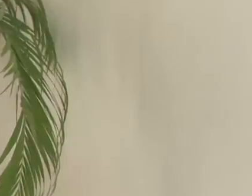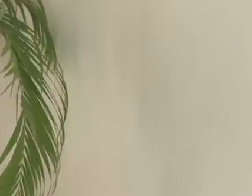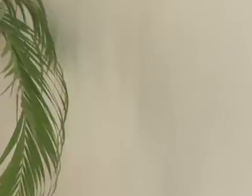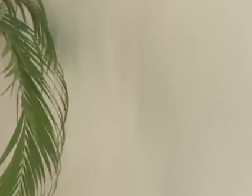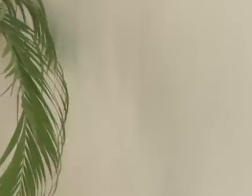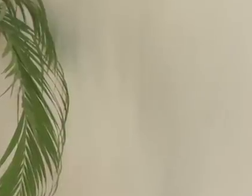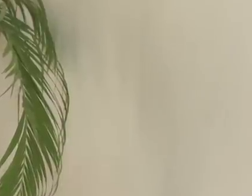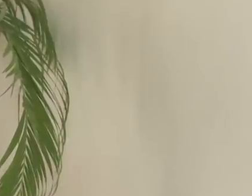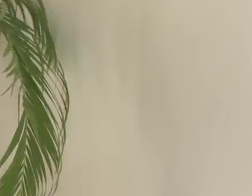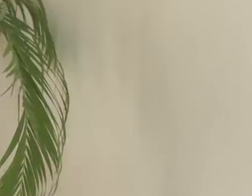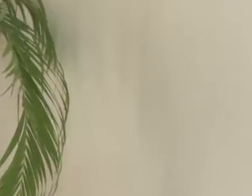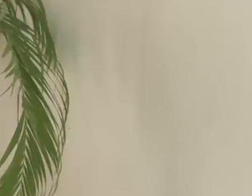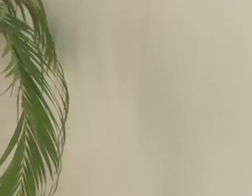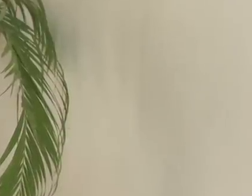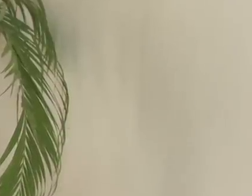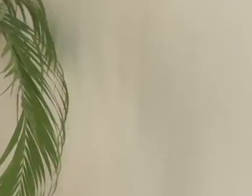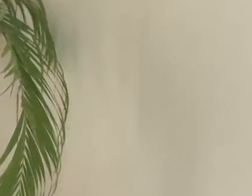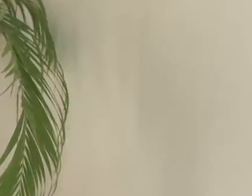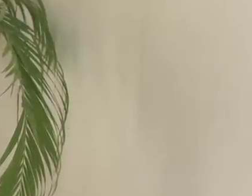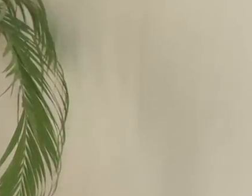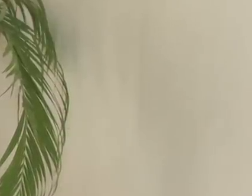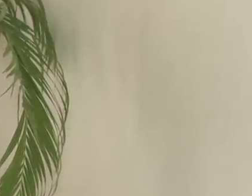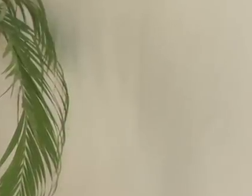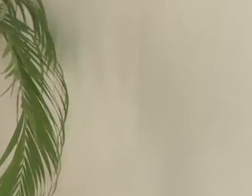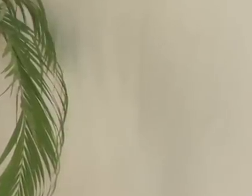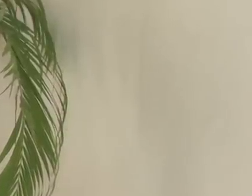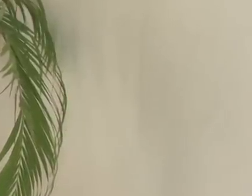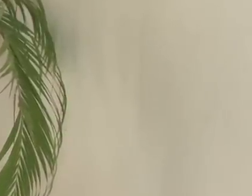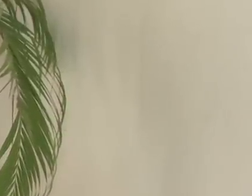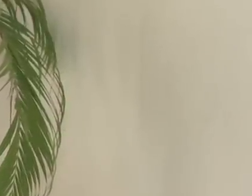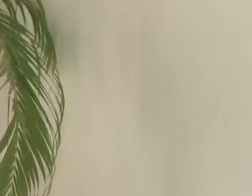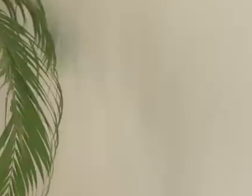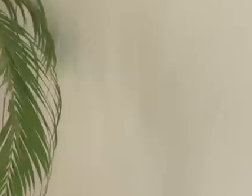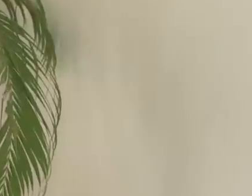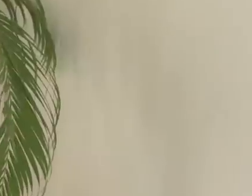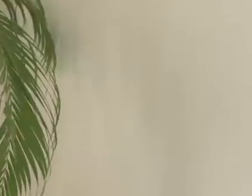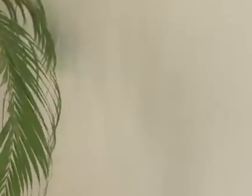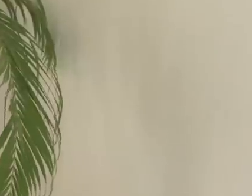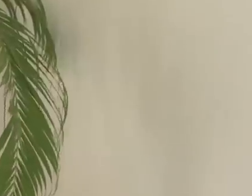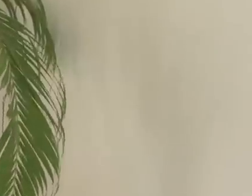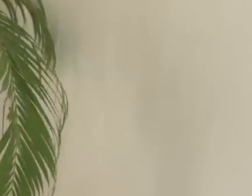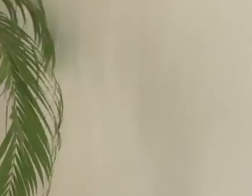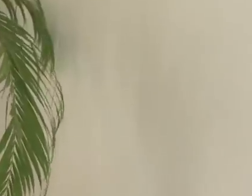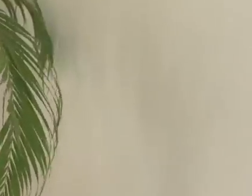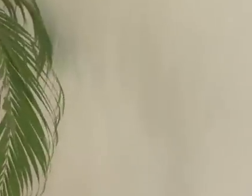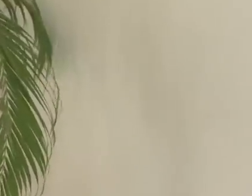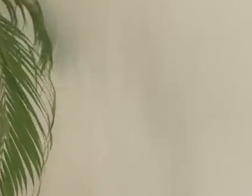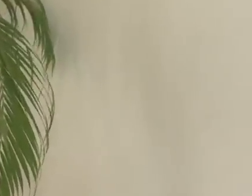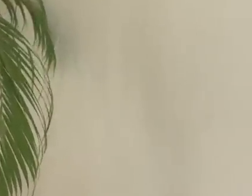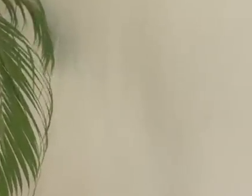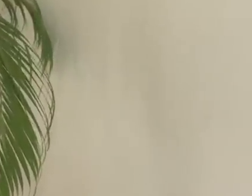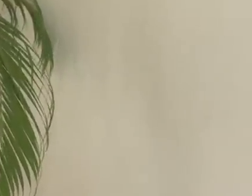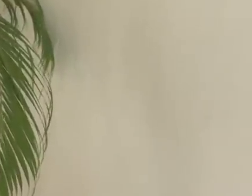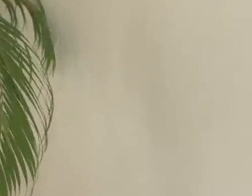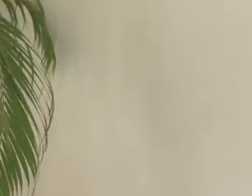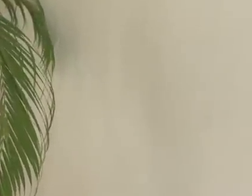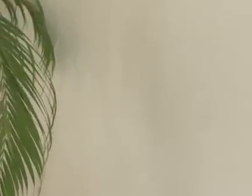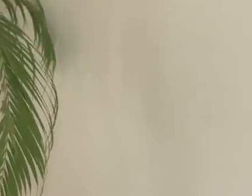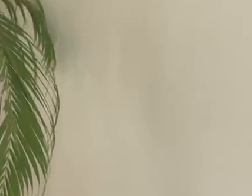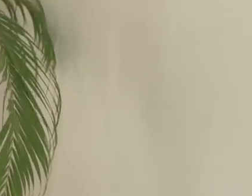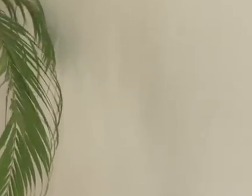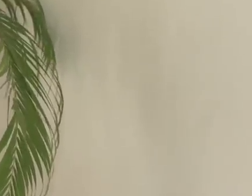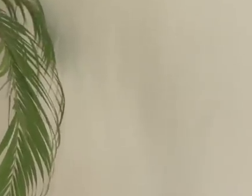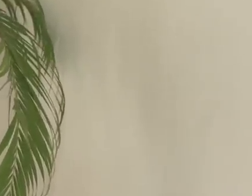safe and workplaces safer environments from the perspective of the lifestyle things that lead to NCDs. These are things that are incredibly